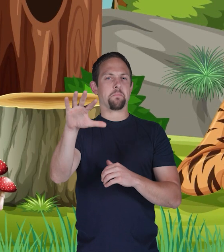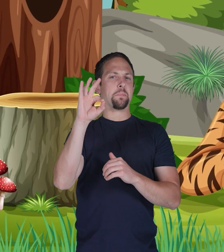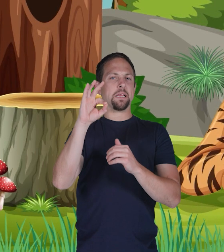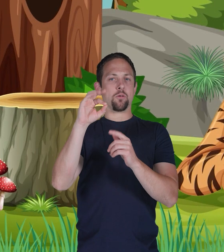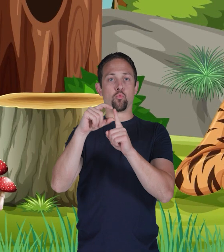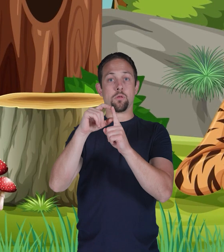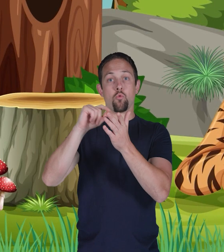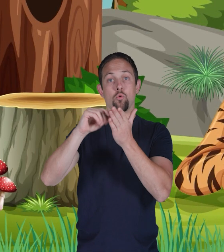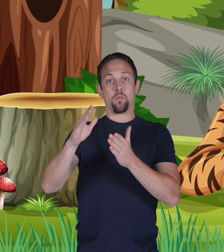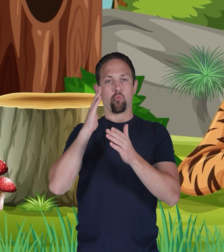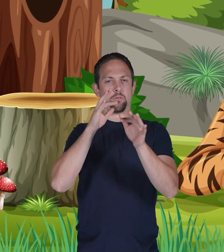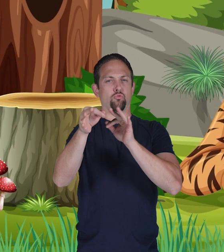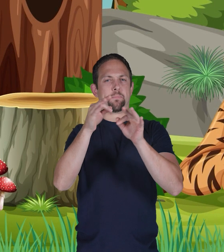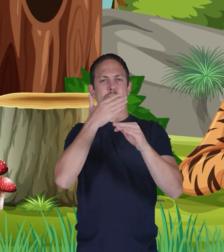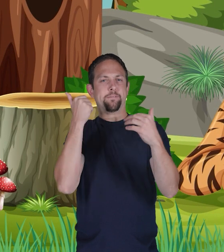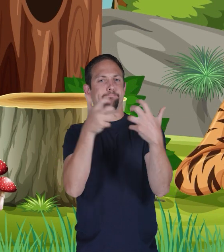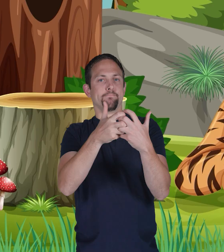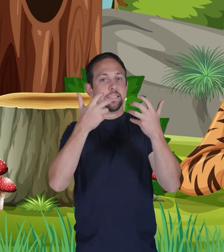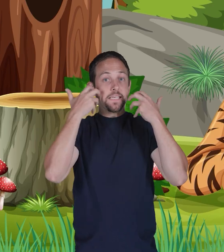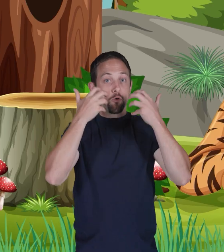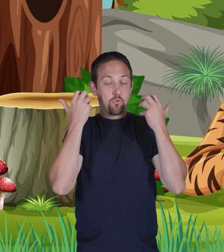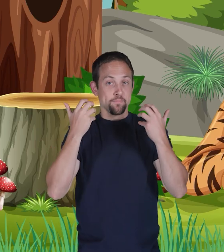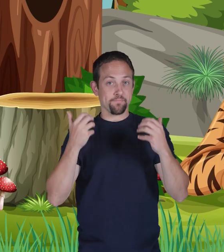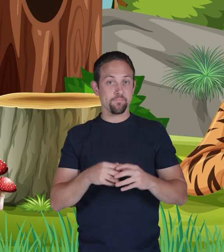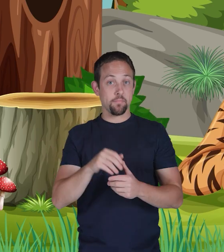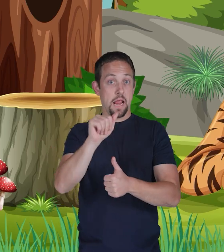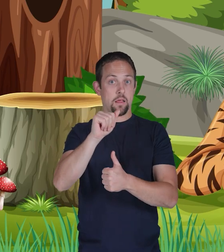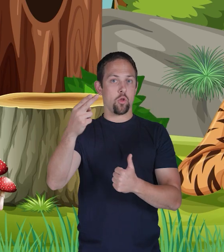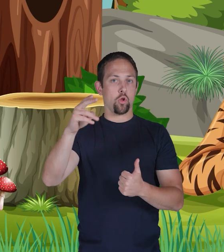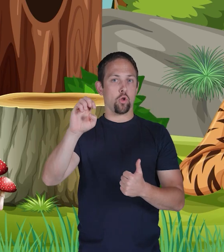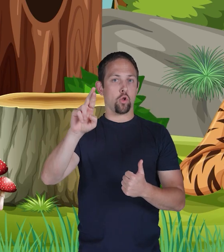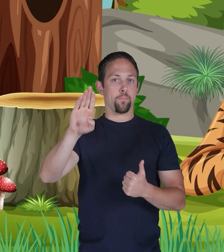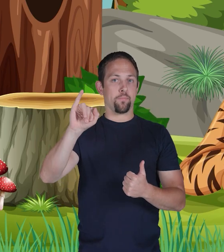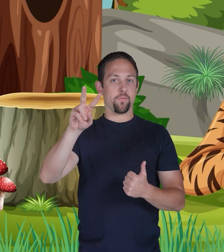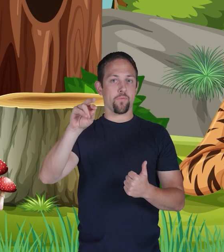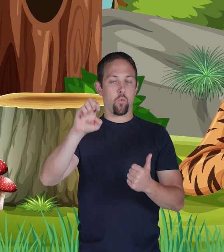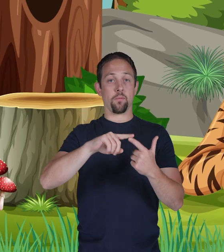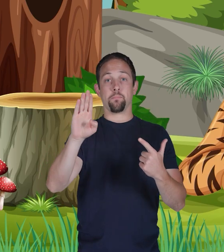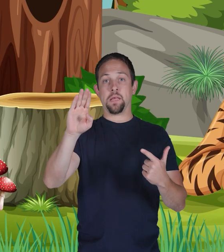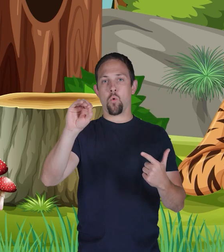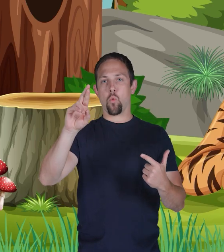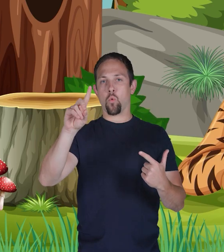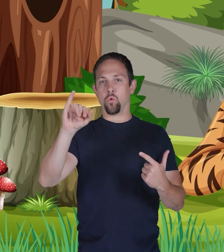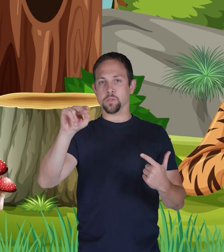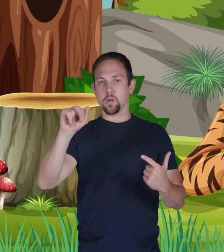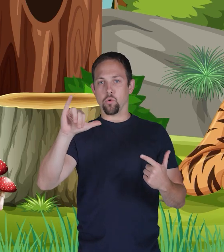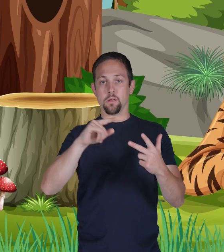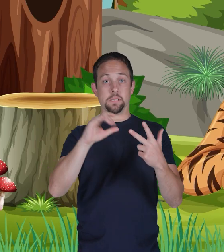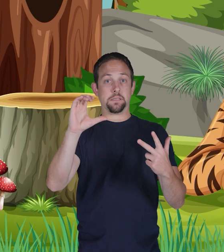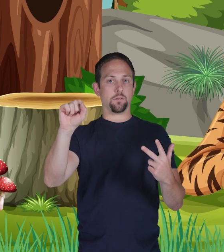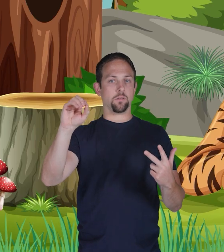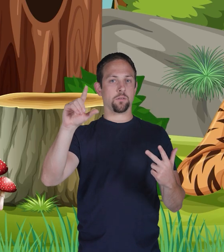choose the word the author would say best describes the tiger. A. Herbivore. B. Ordinary.